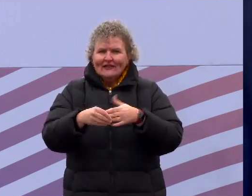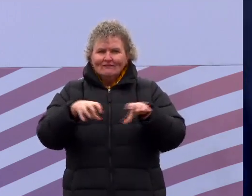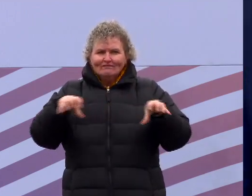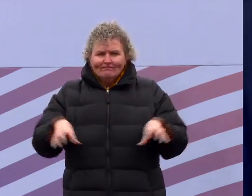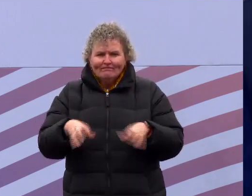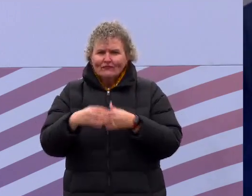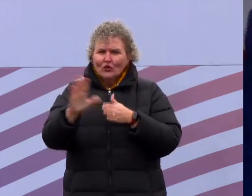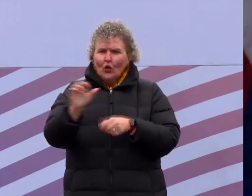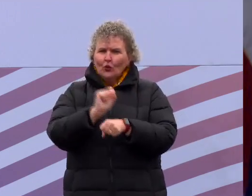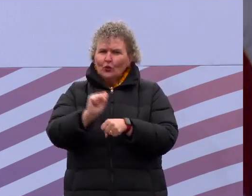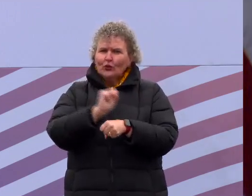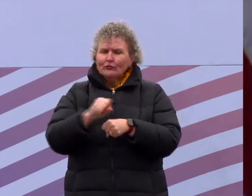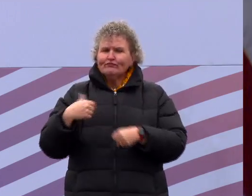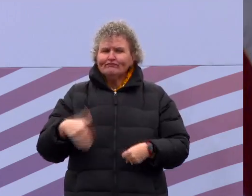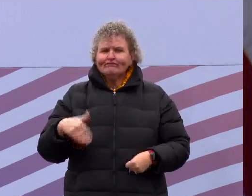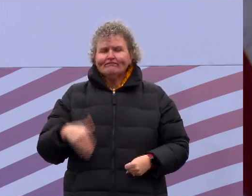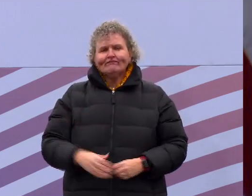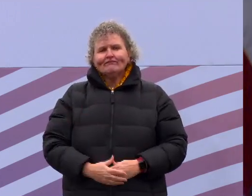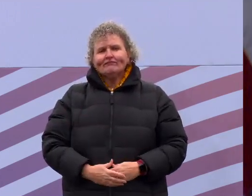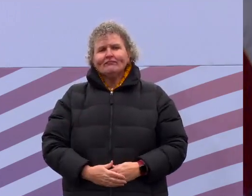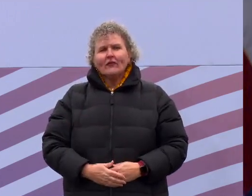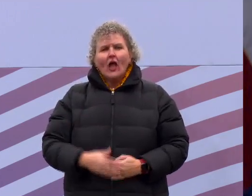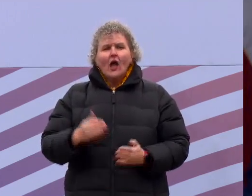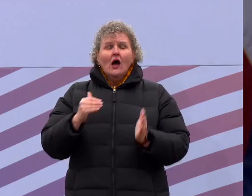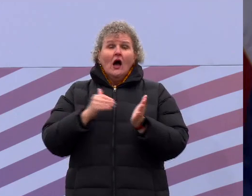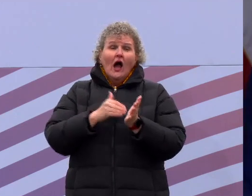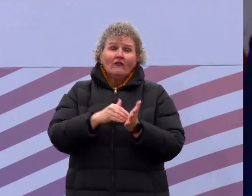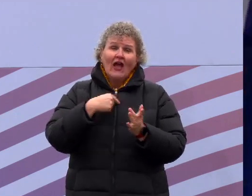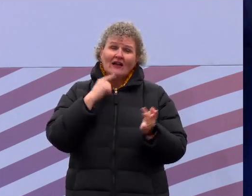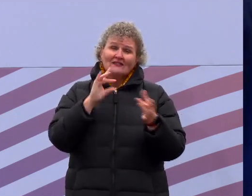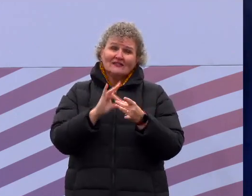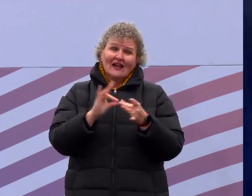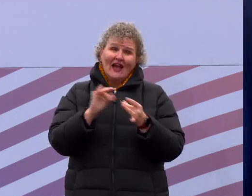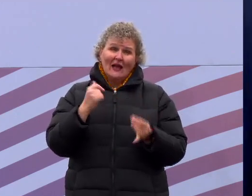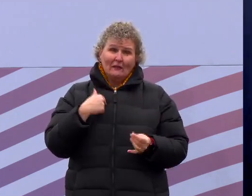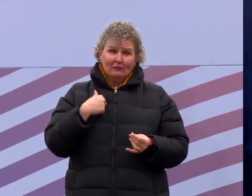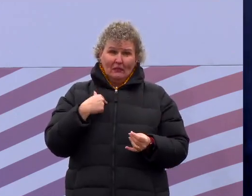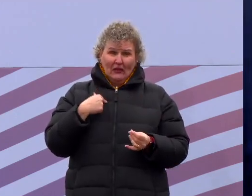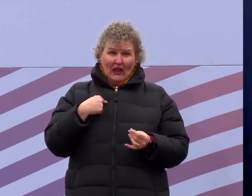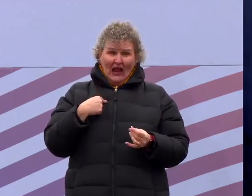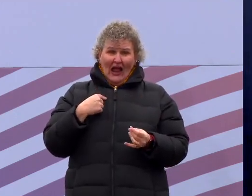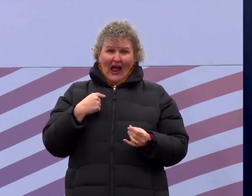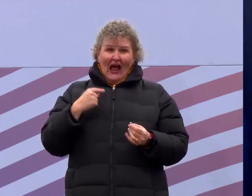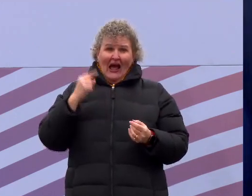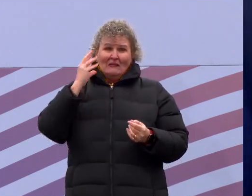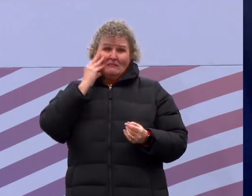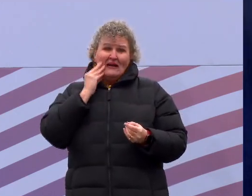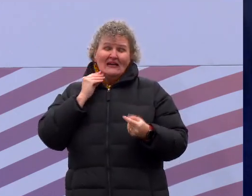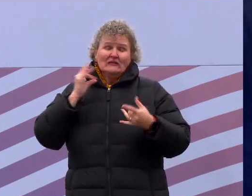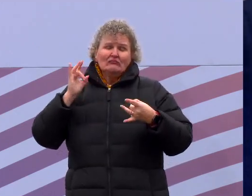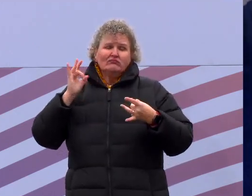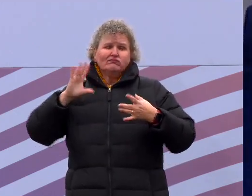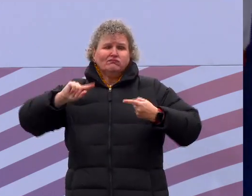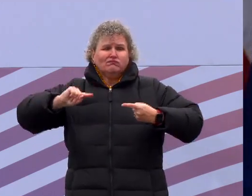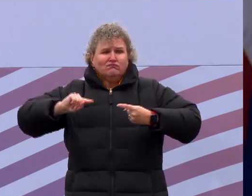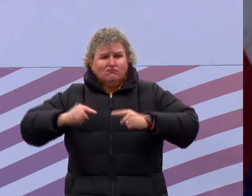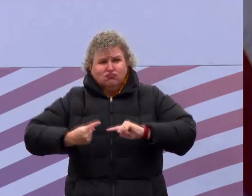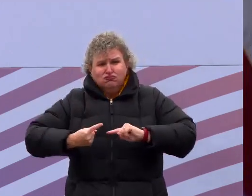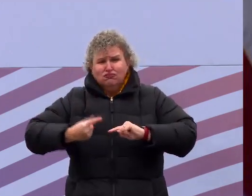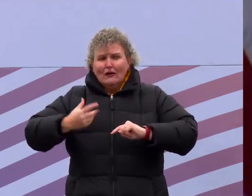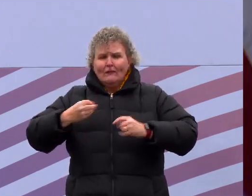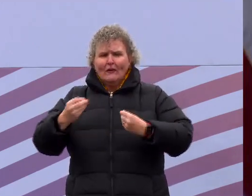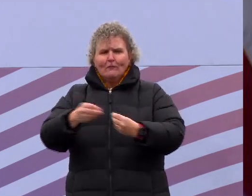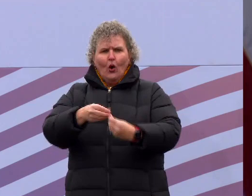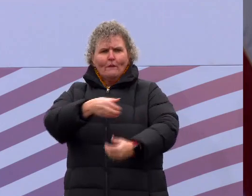I often have said that the people closest to the pain should be closest to the power. That's why today I have a message for every